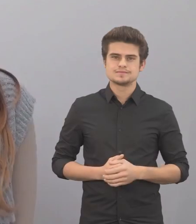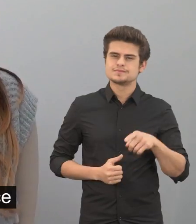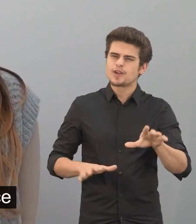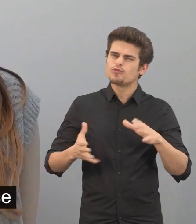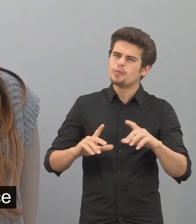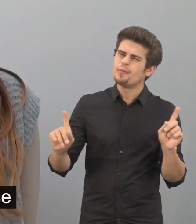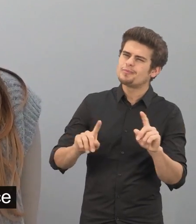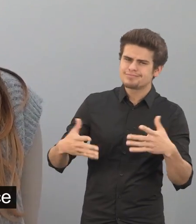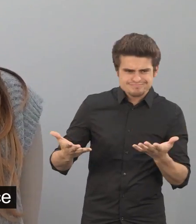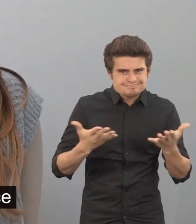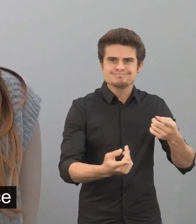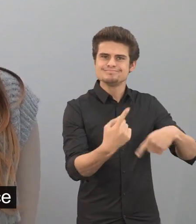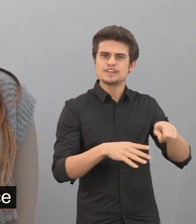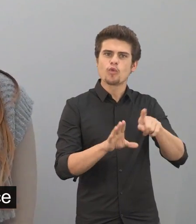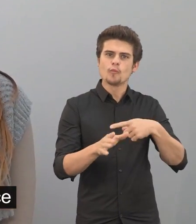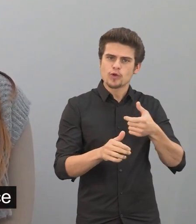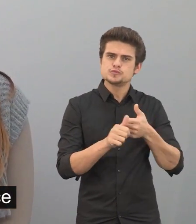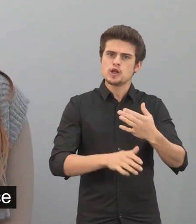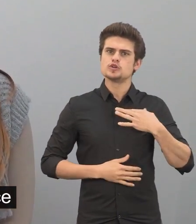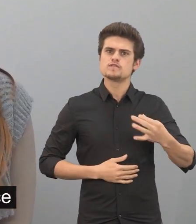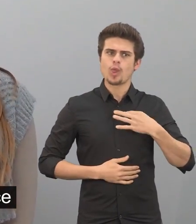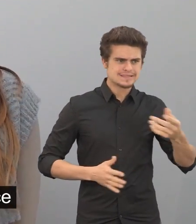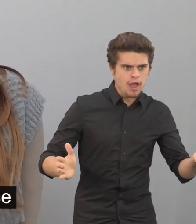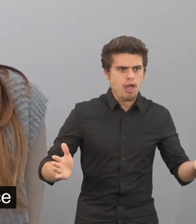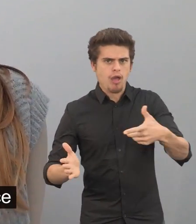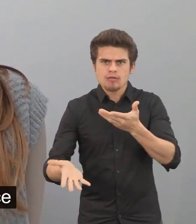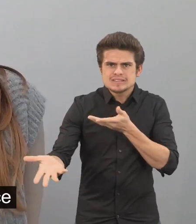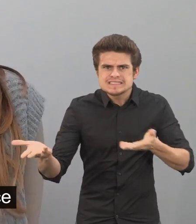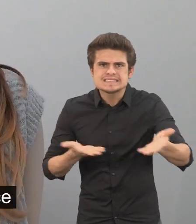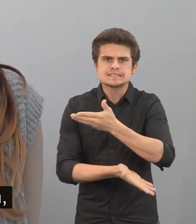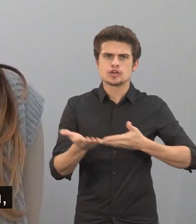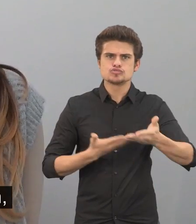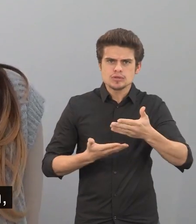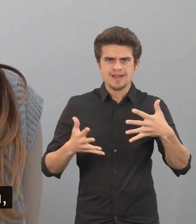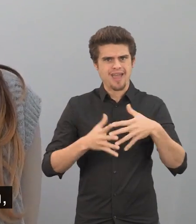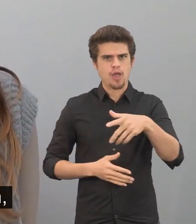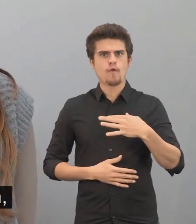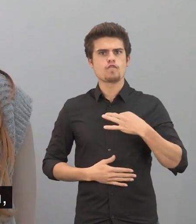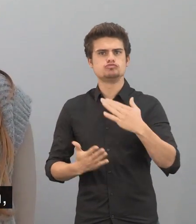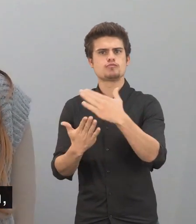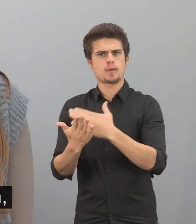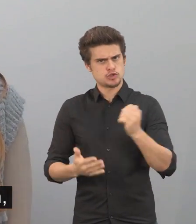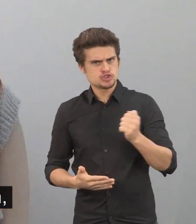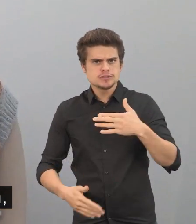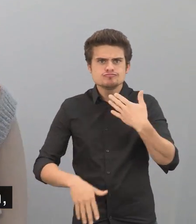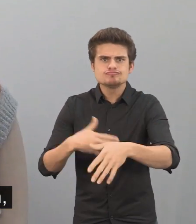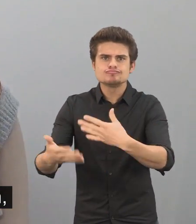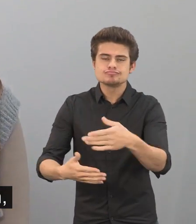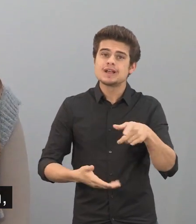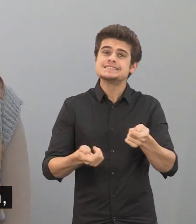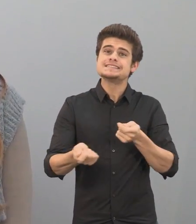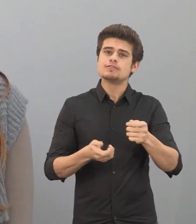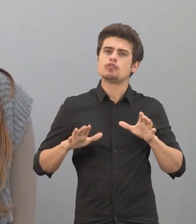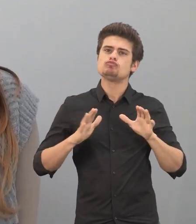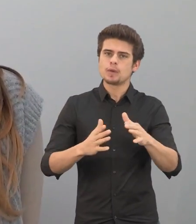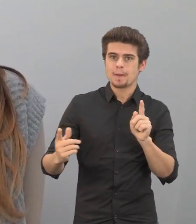So the group gives all youth support volunteers a voice in discussing how the volunteer programme